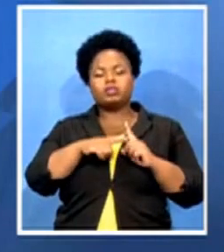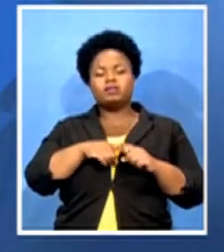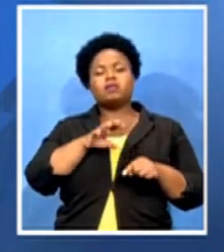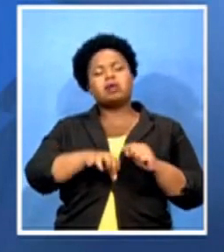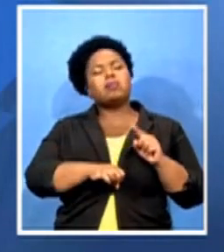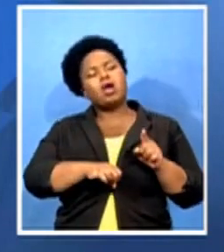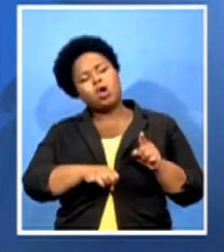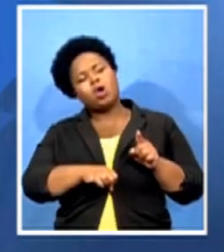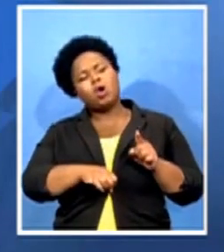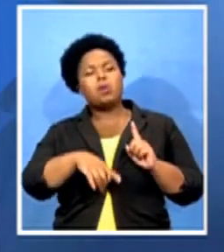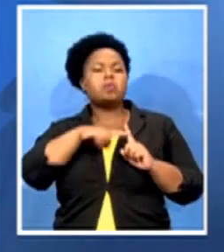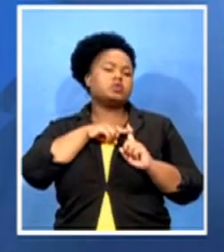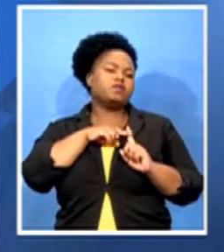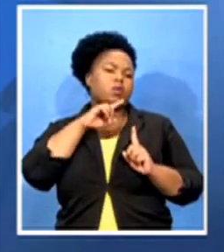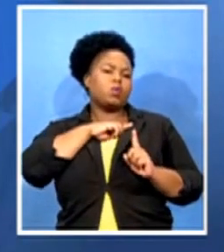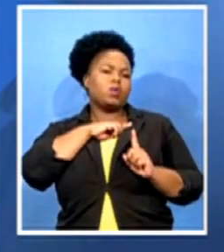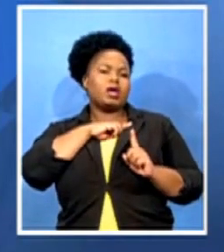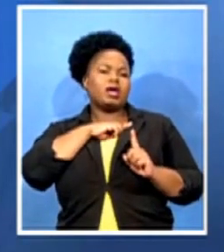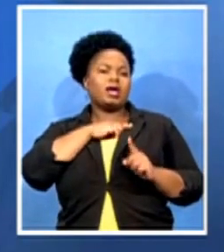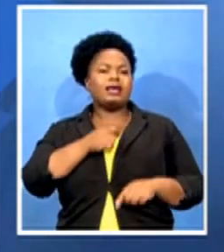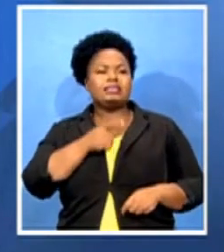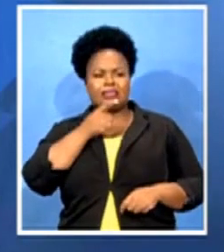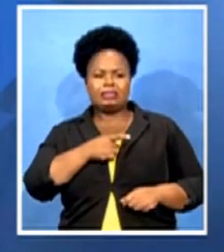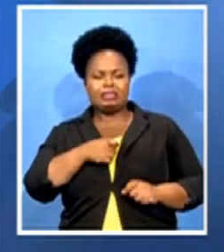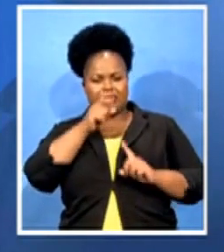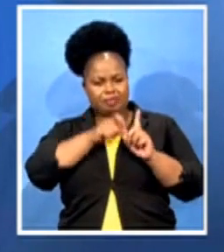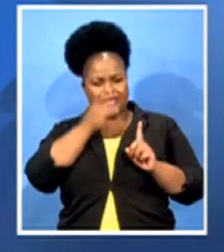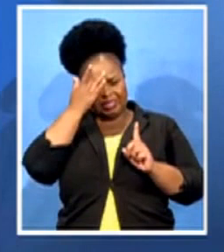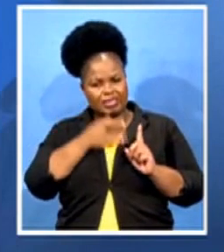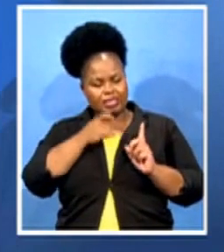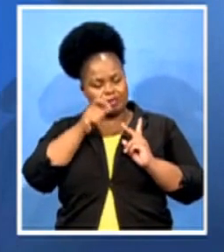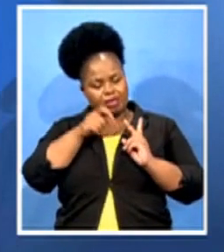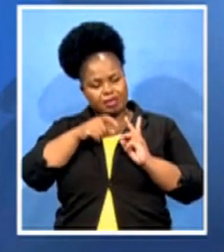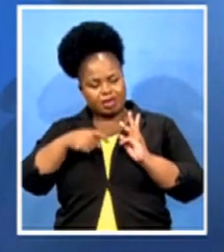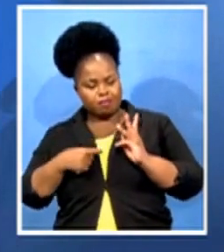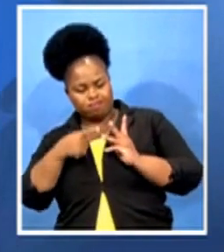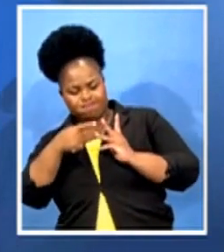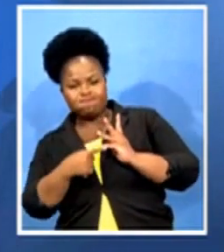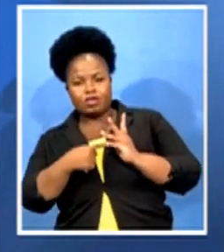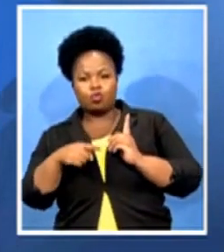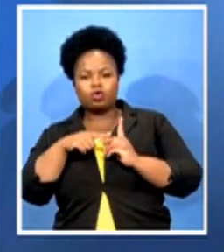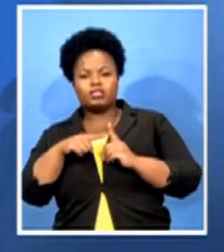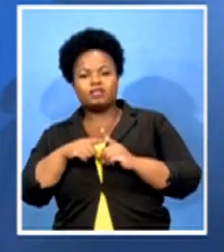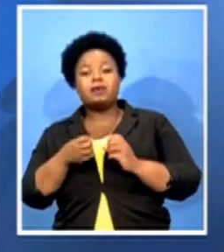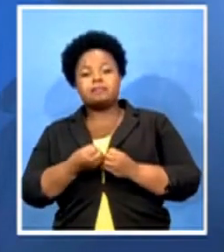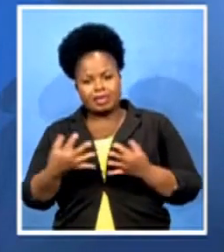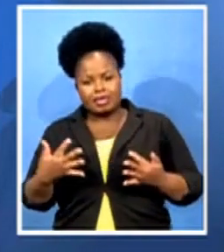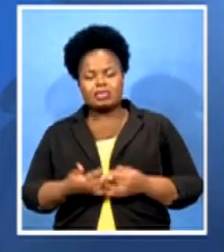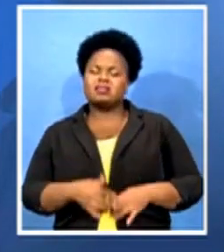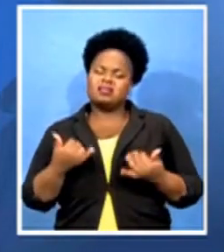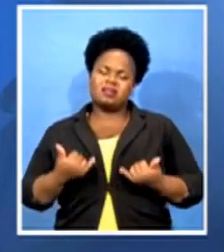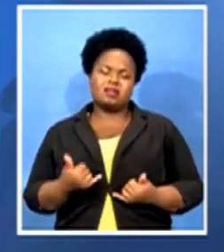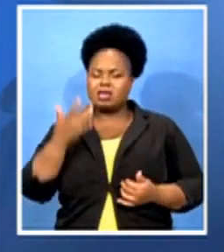screening them as contact. Unfortunately, this time around, most of our people are even sick, even those that test positive today,